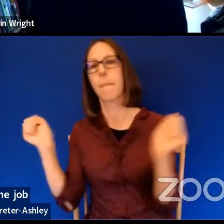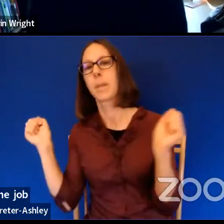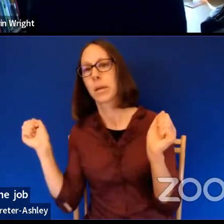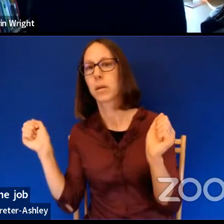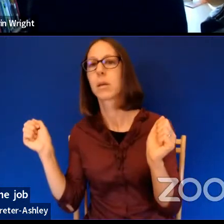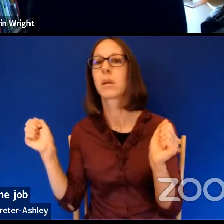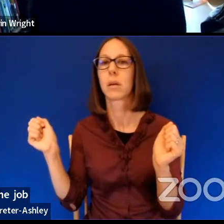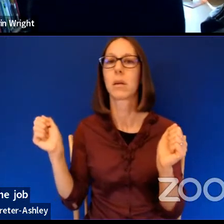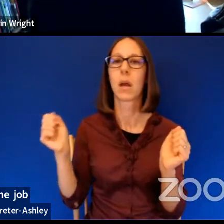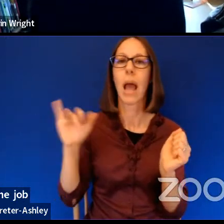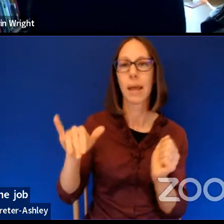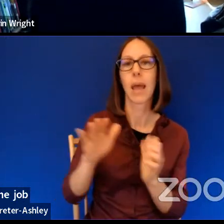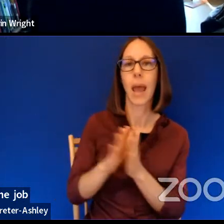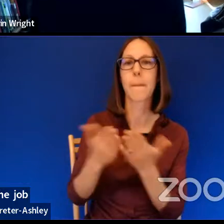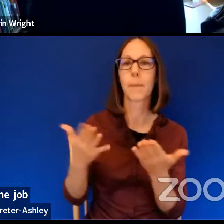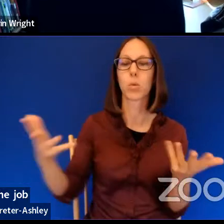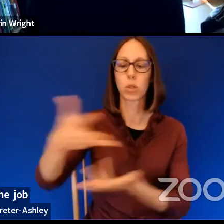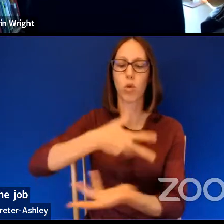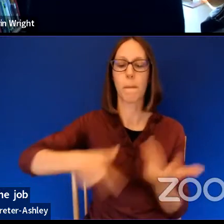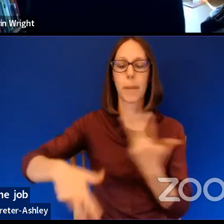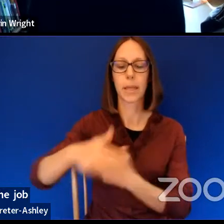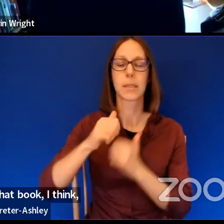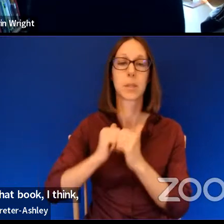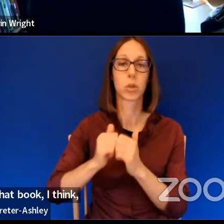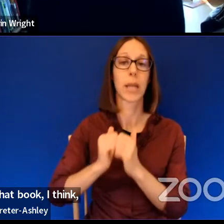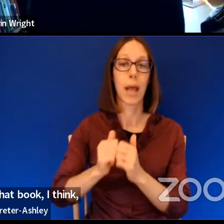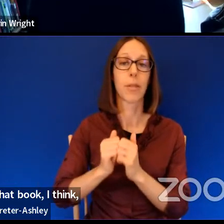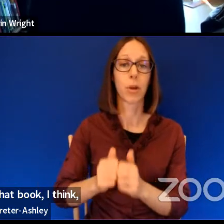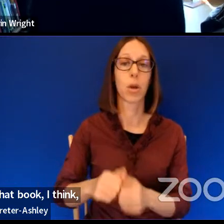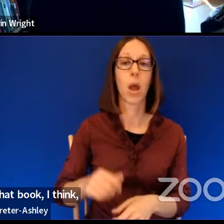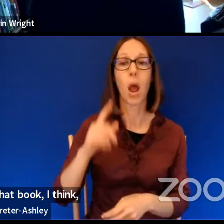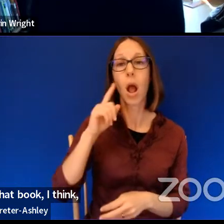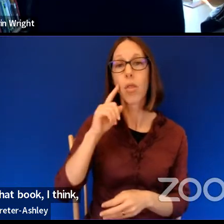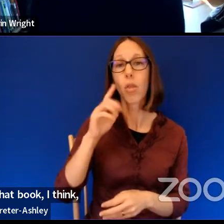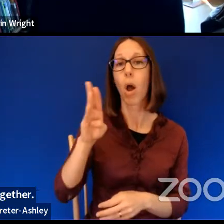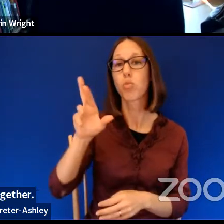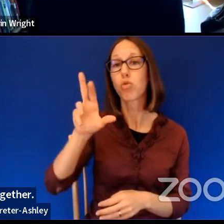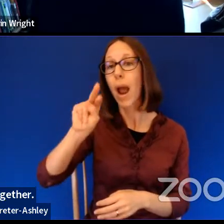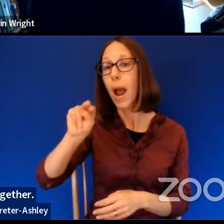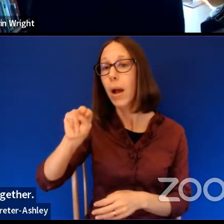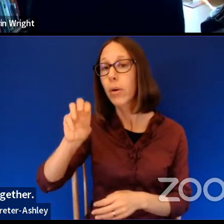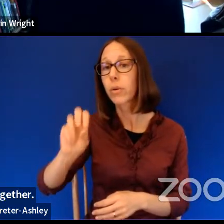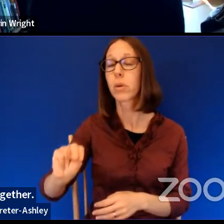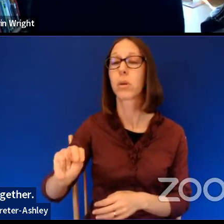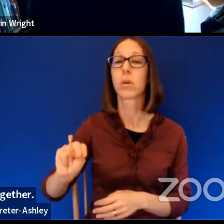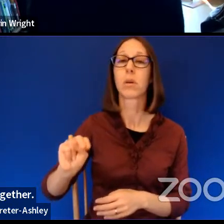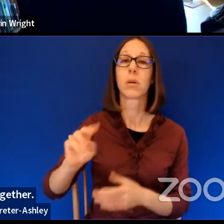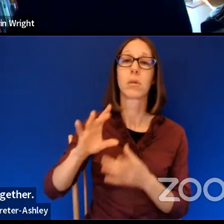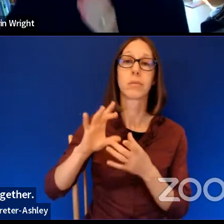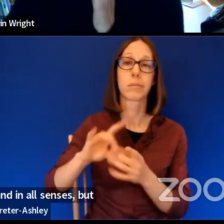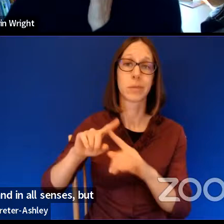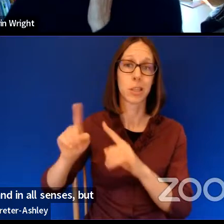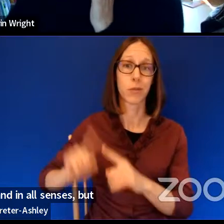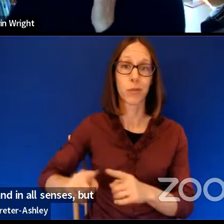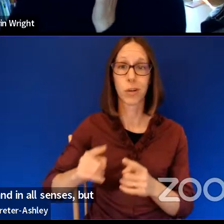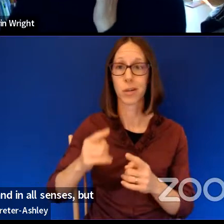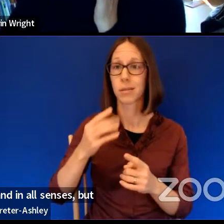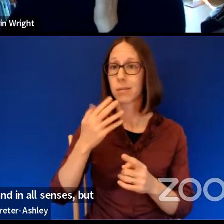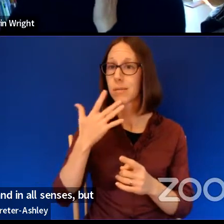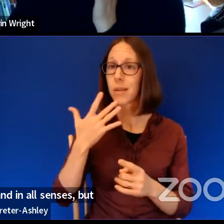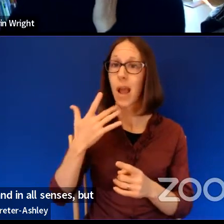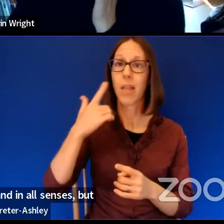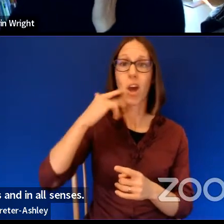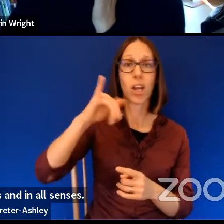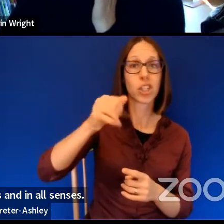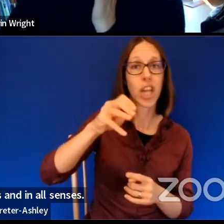I think was to mix those up together. Um, and I was thinking about Brownness in, in all senses, but I was thinking about James Brown.